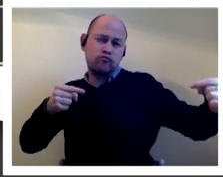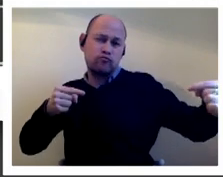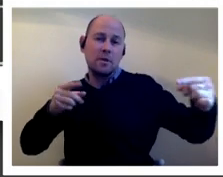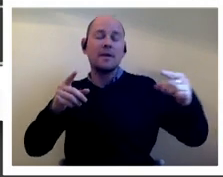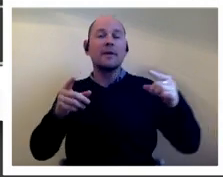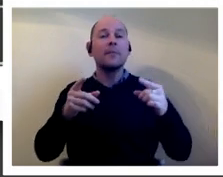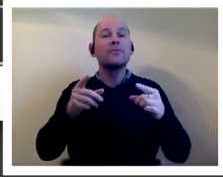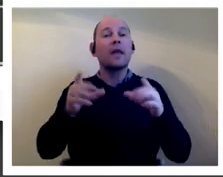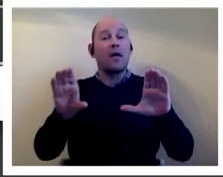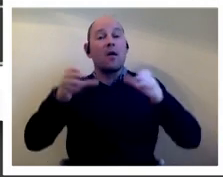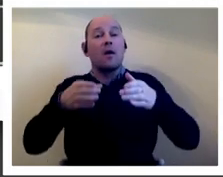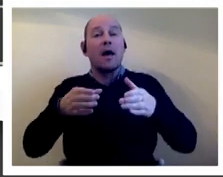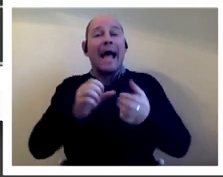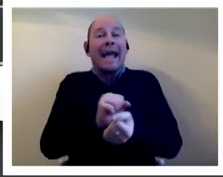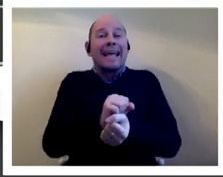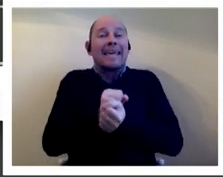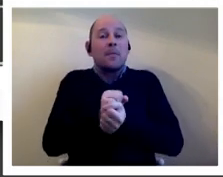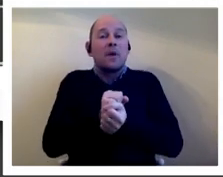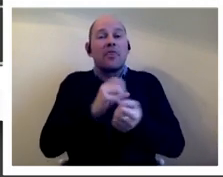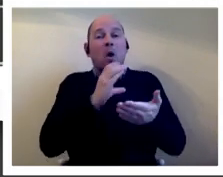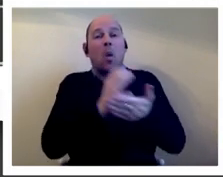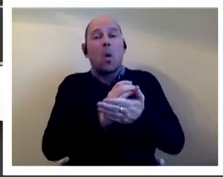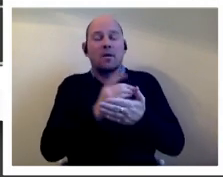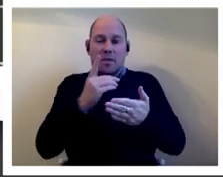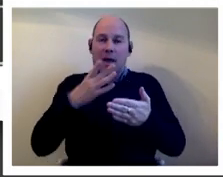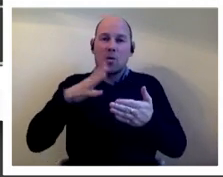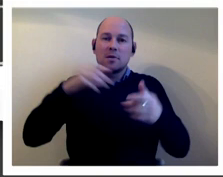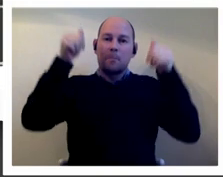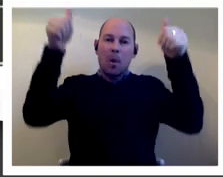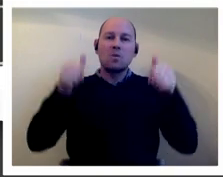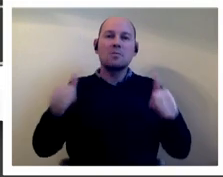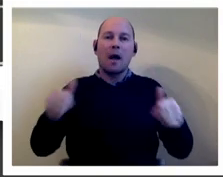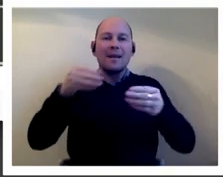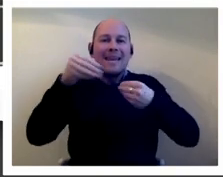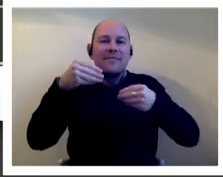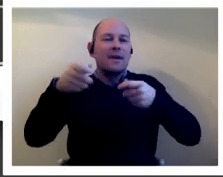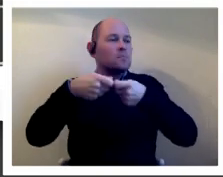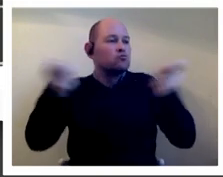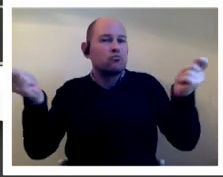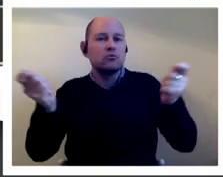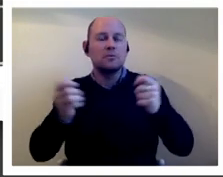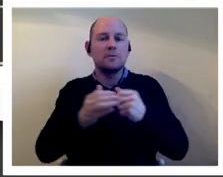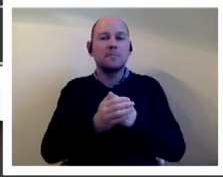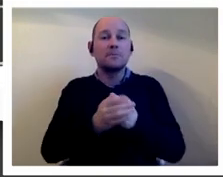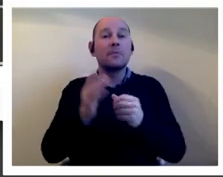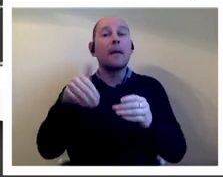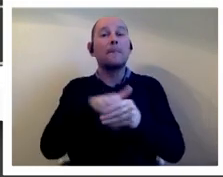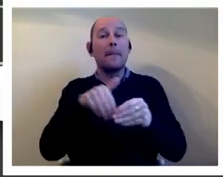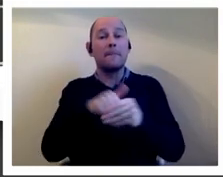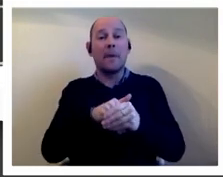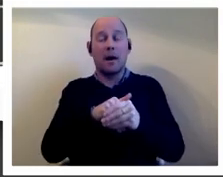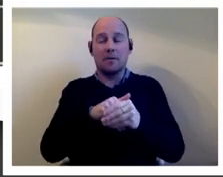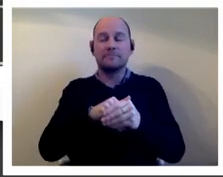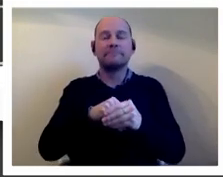claws who ran a poster and leafleting campaign and one of most prominent members of keep the claws was um a scottish businessman called